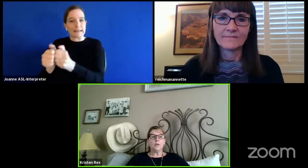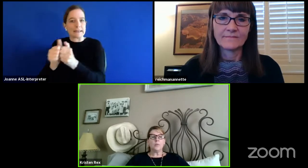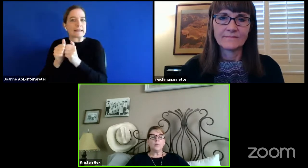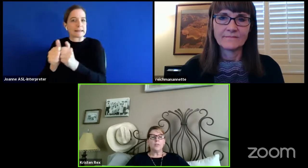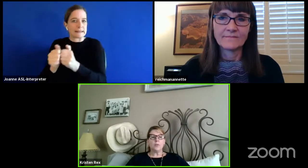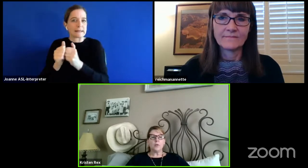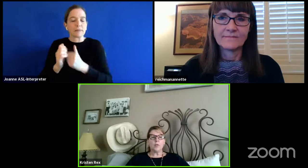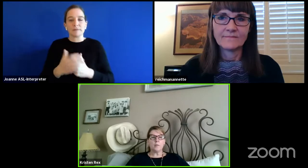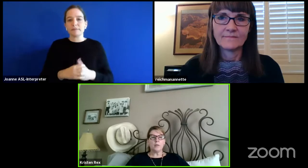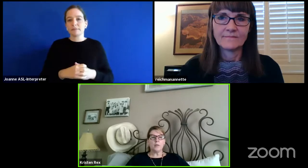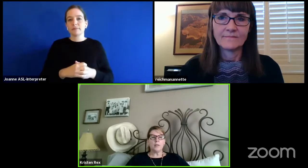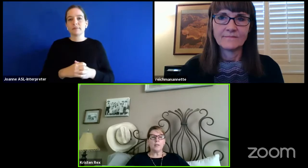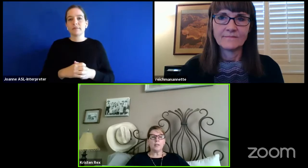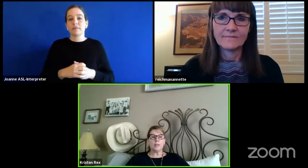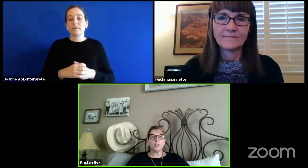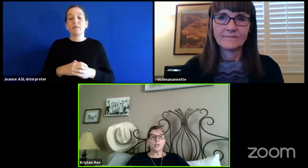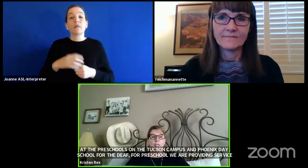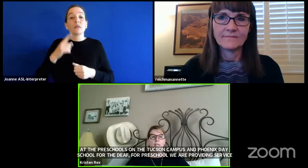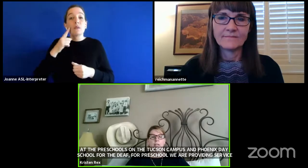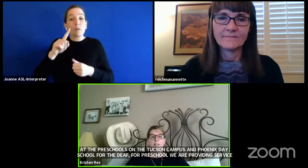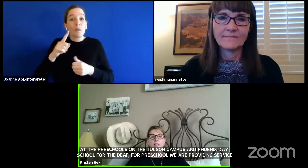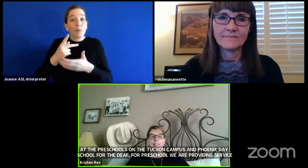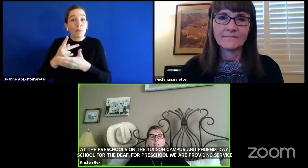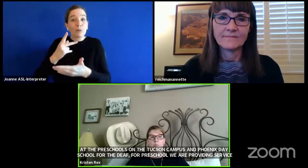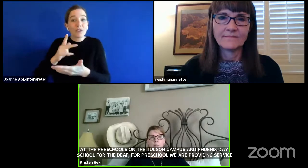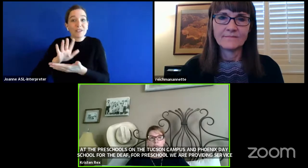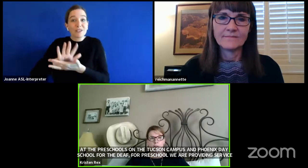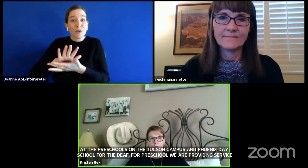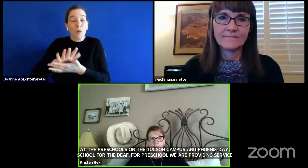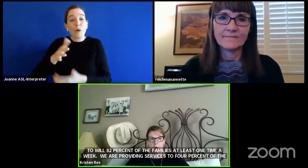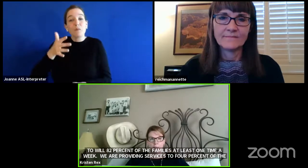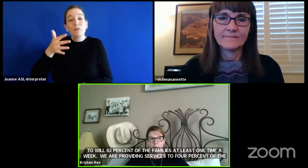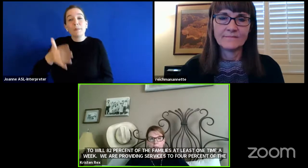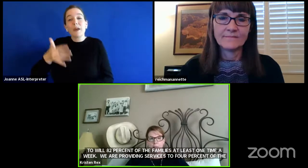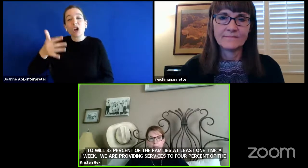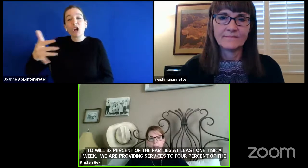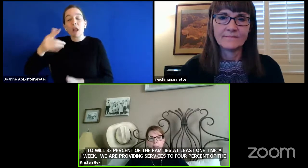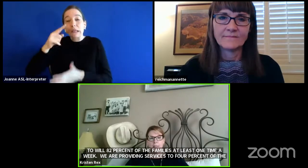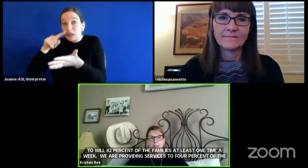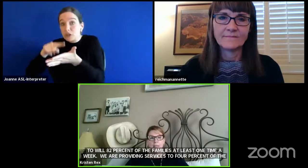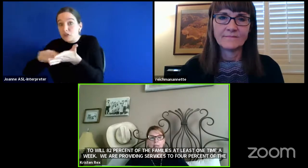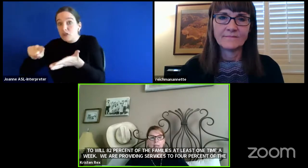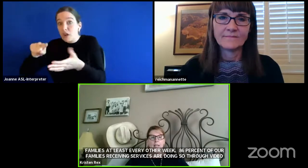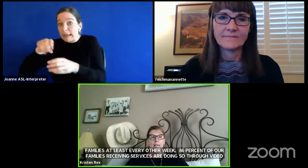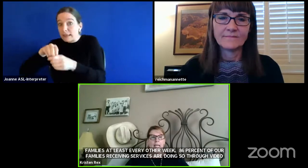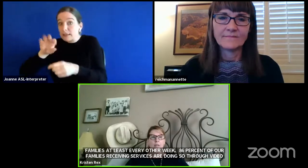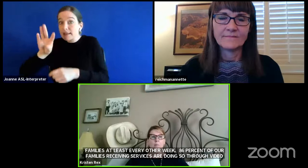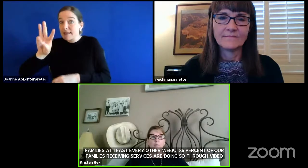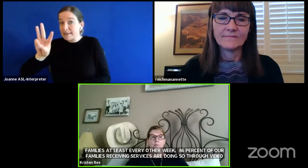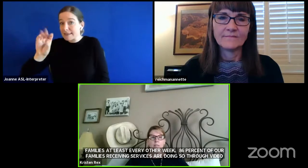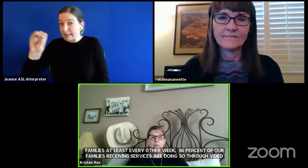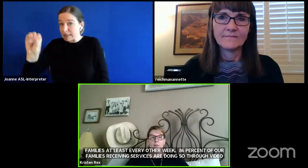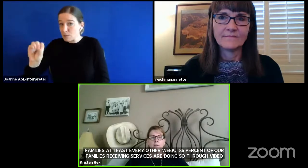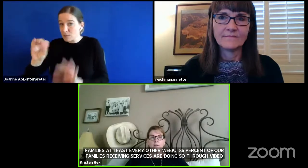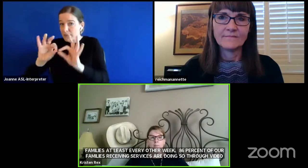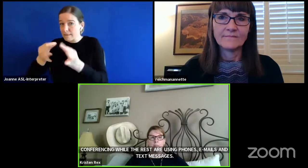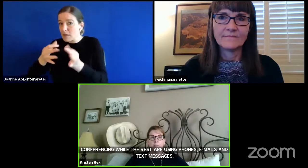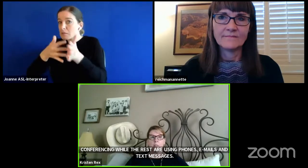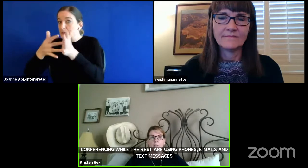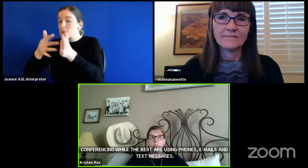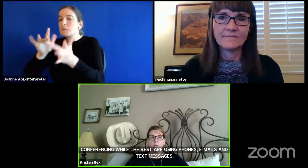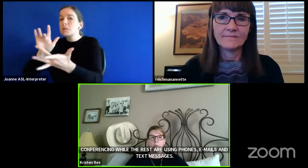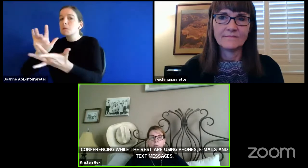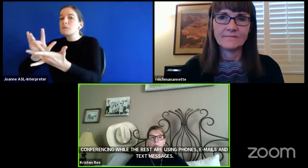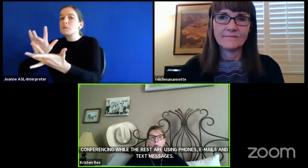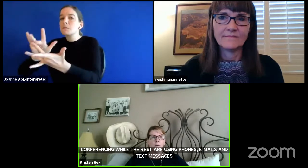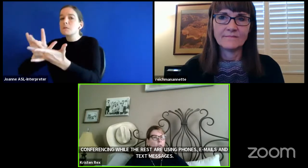In the preschool, we are periodically checking in on 6% of our families. And 8% of our families